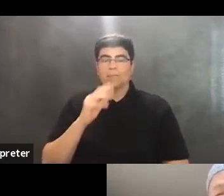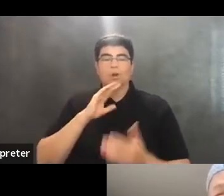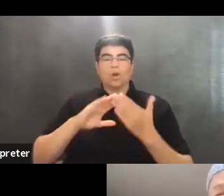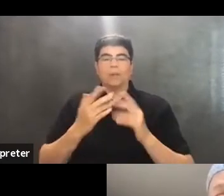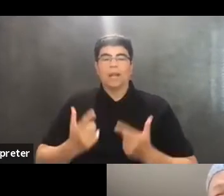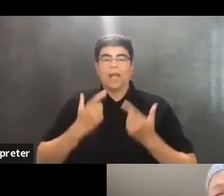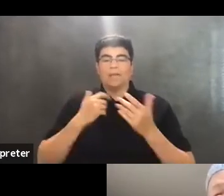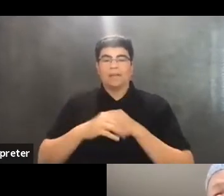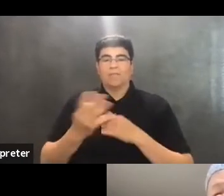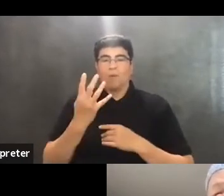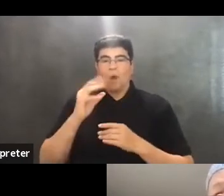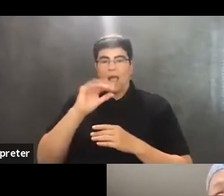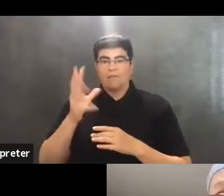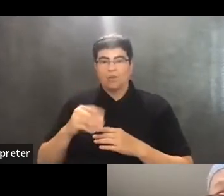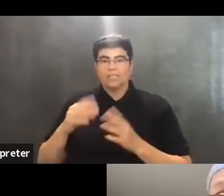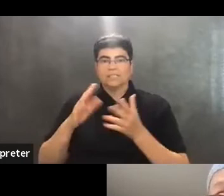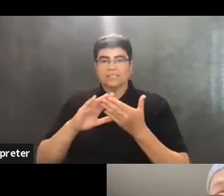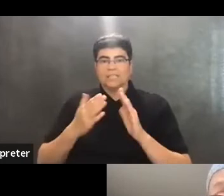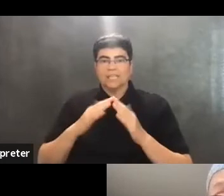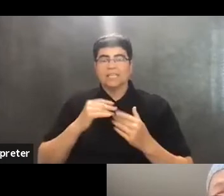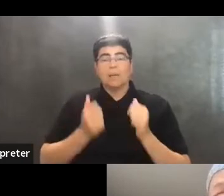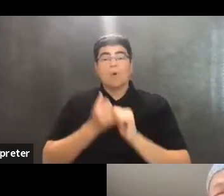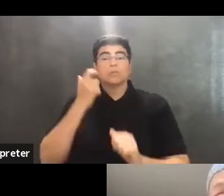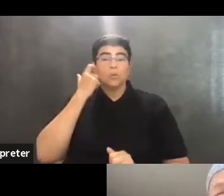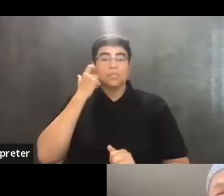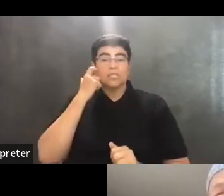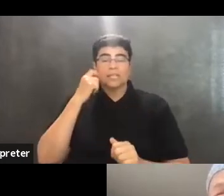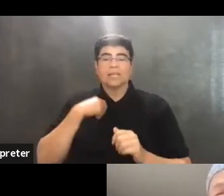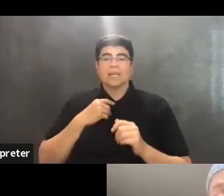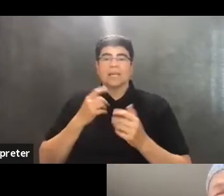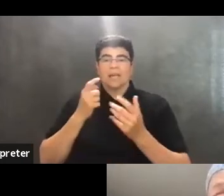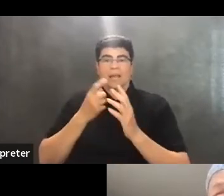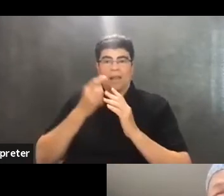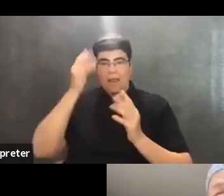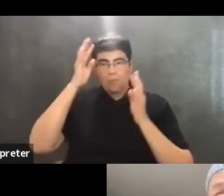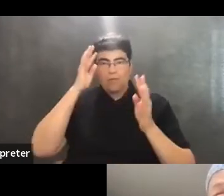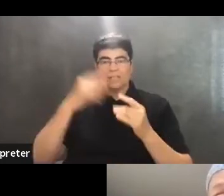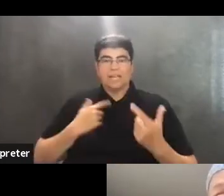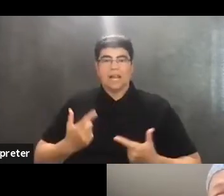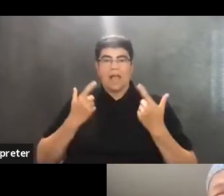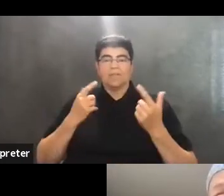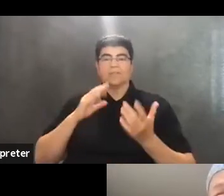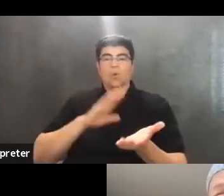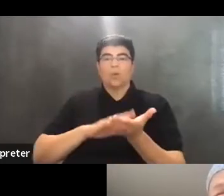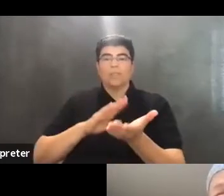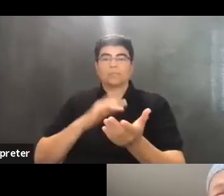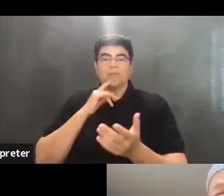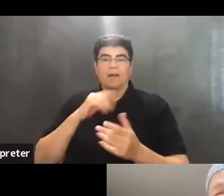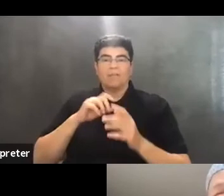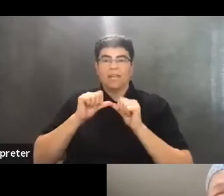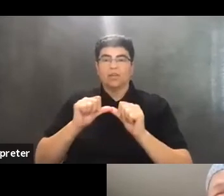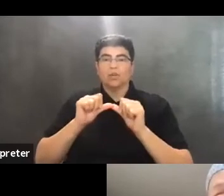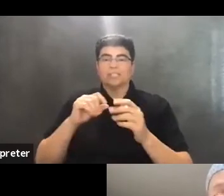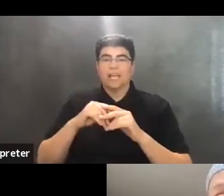in Four African Cities, and most recently, Improvising Lives, Rhythms of Endurance in an Urban